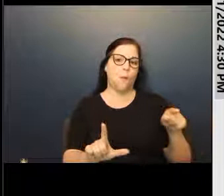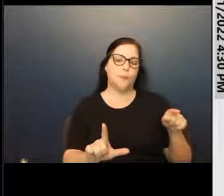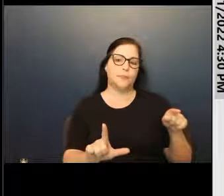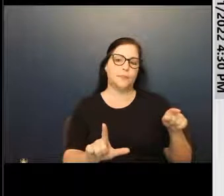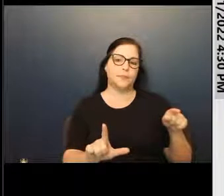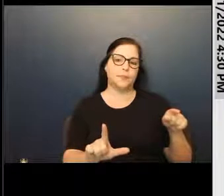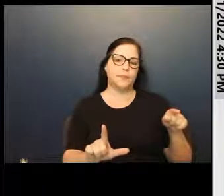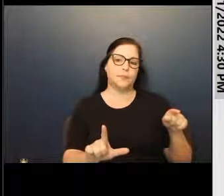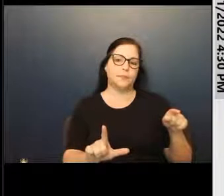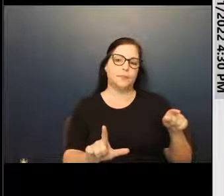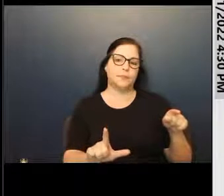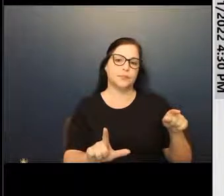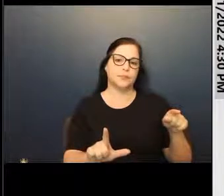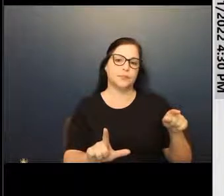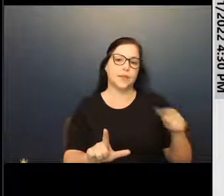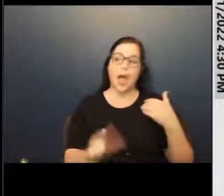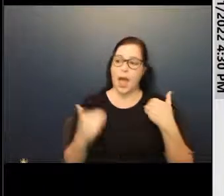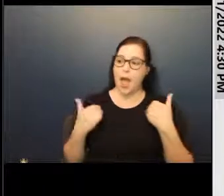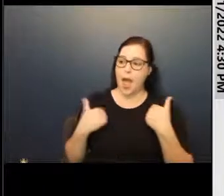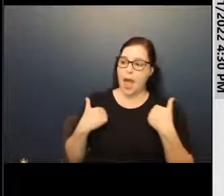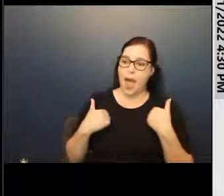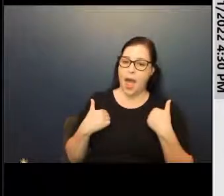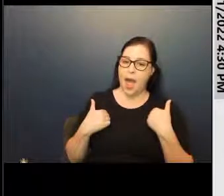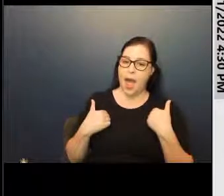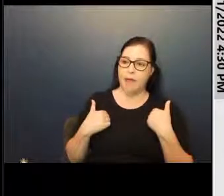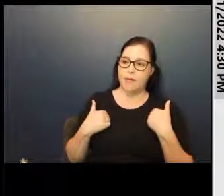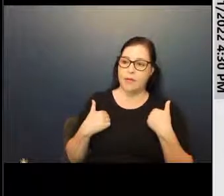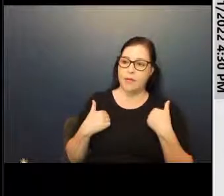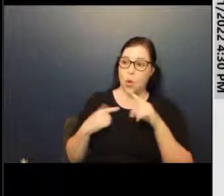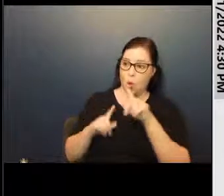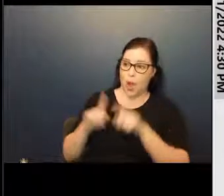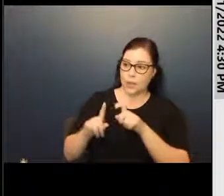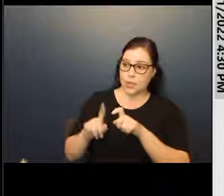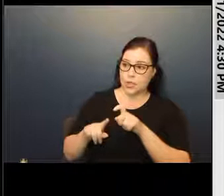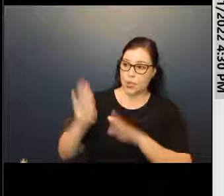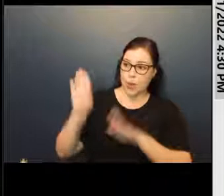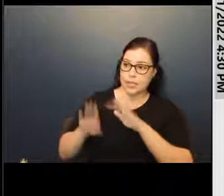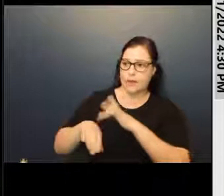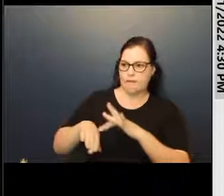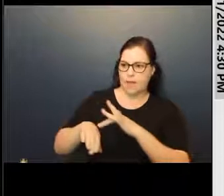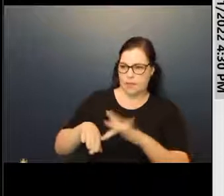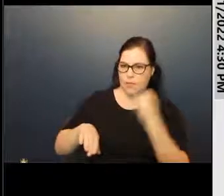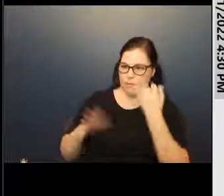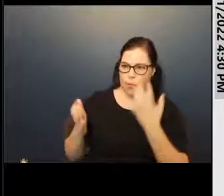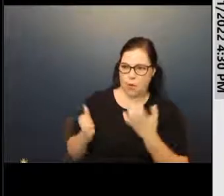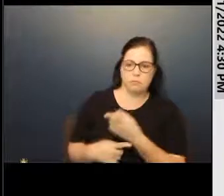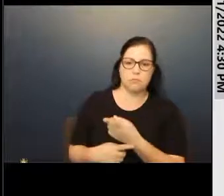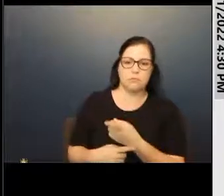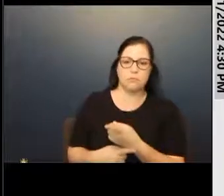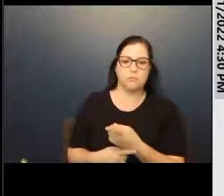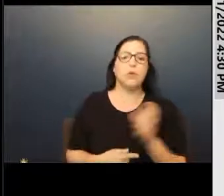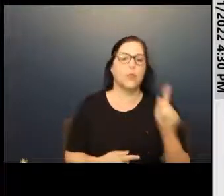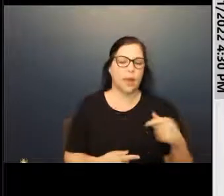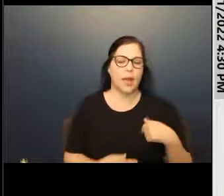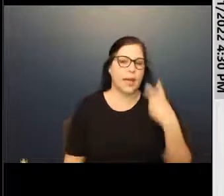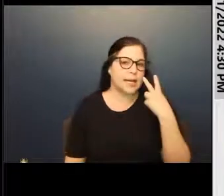I have made questions and raising hands available. All right. Thank you. I do see that we